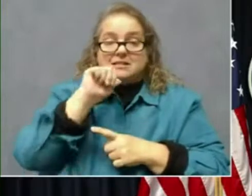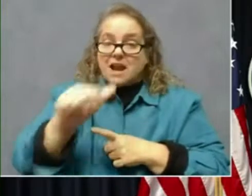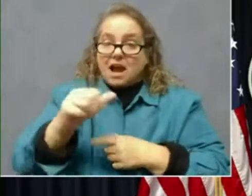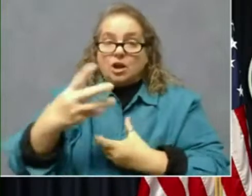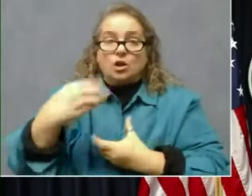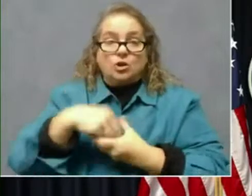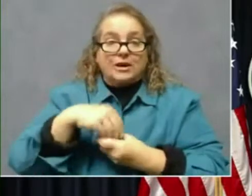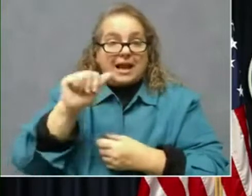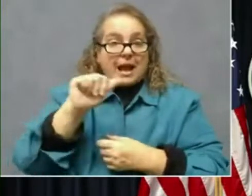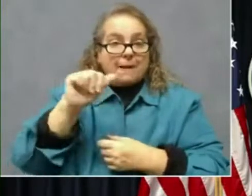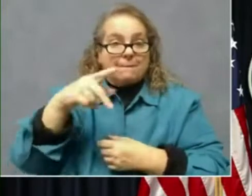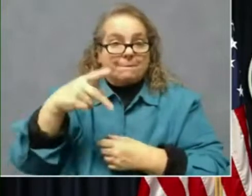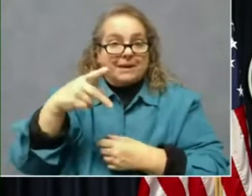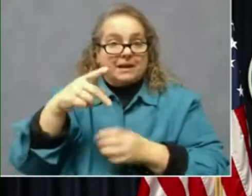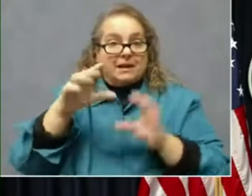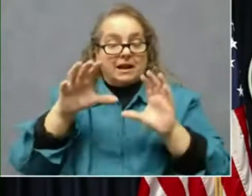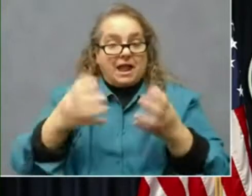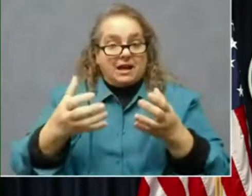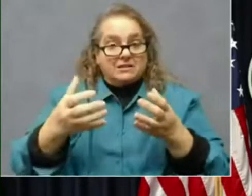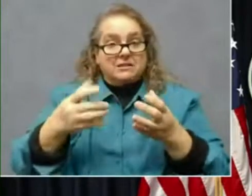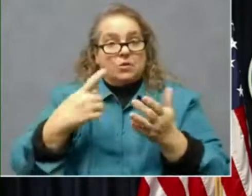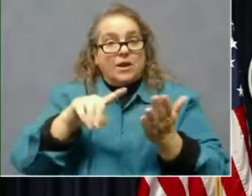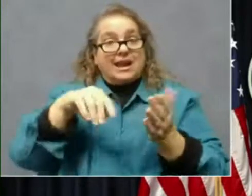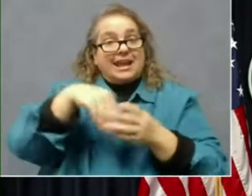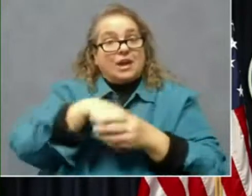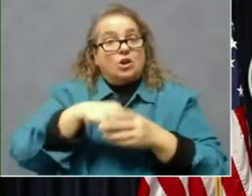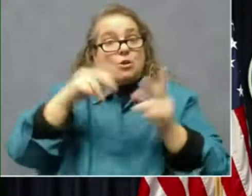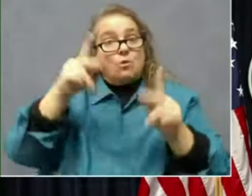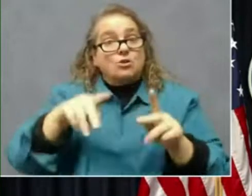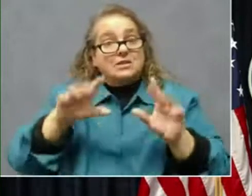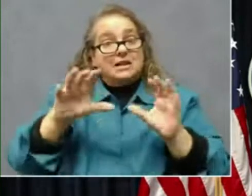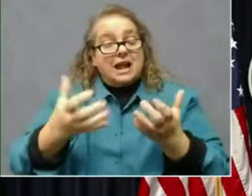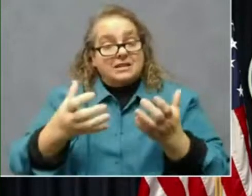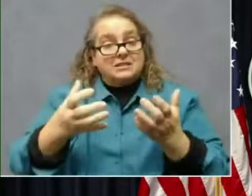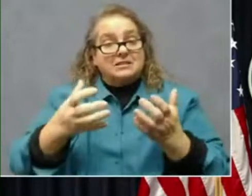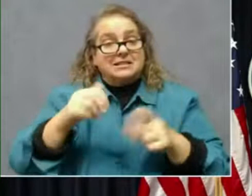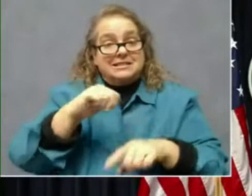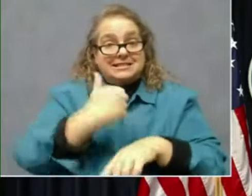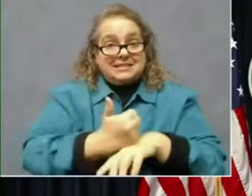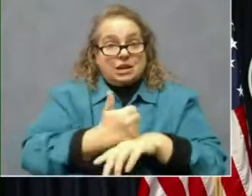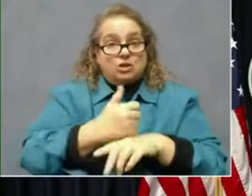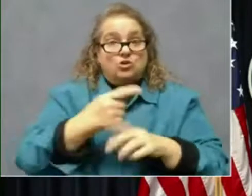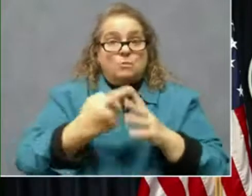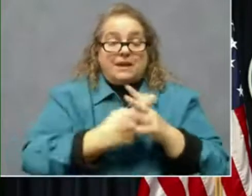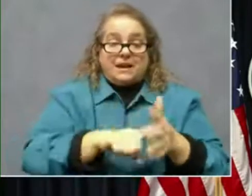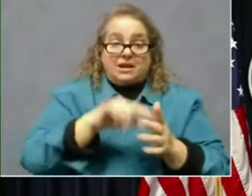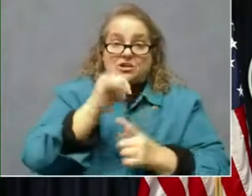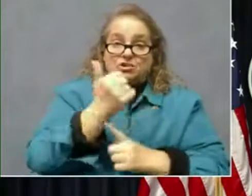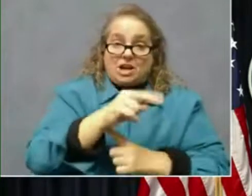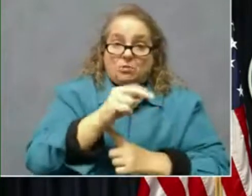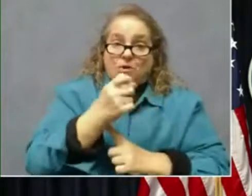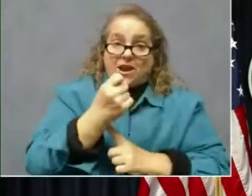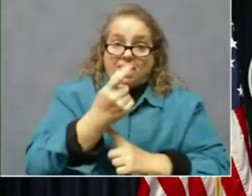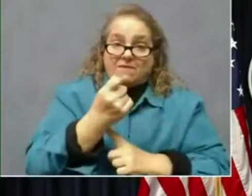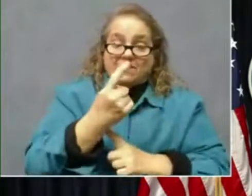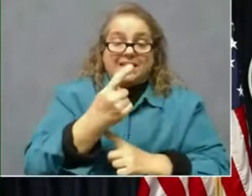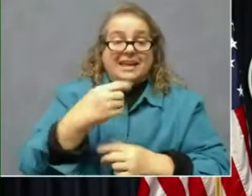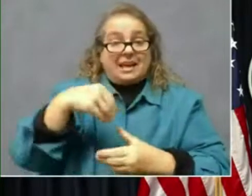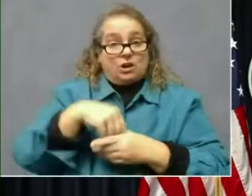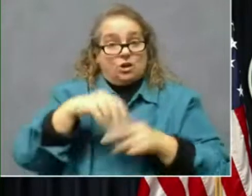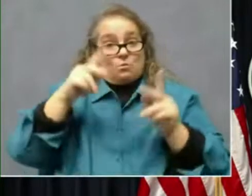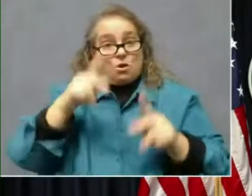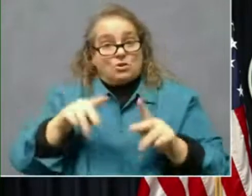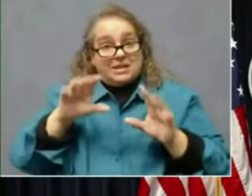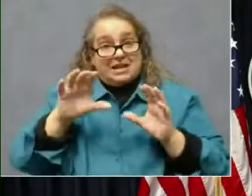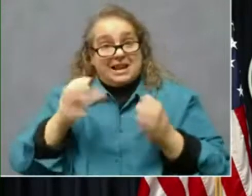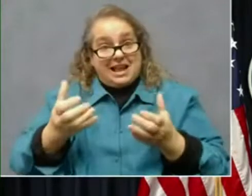when in-person classes are set to begin January 11th. That is a requirement for in-person classes under an